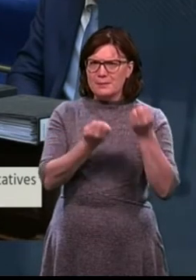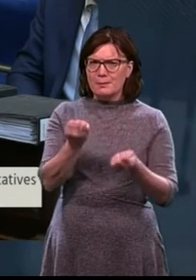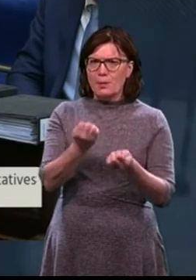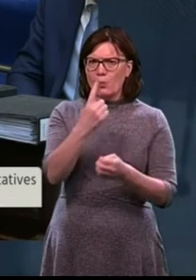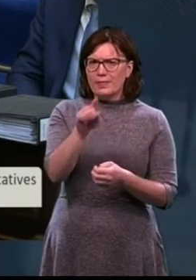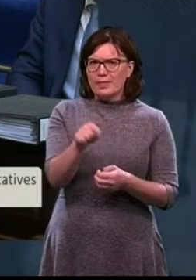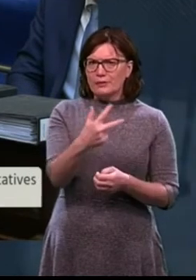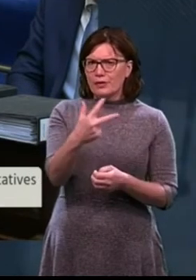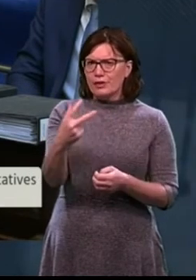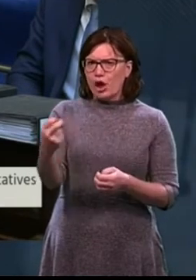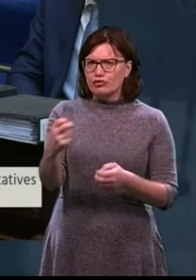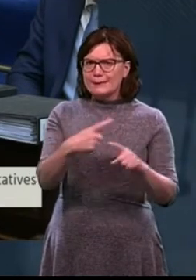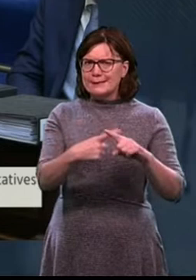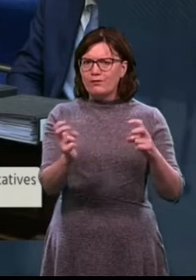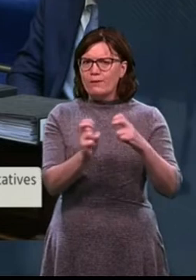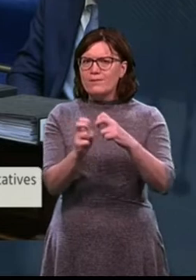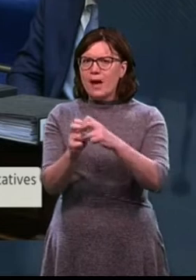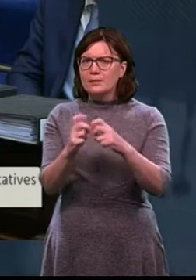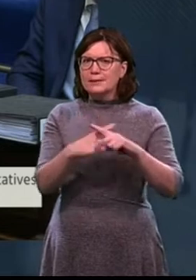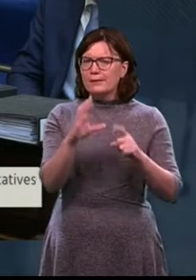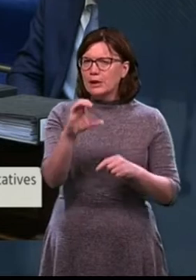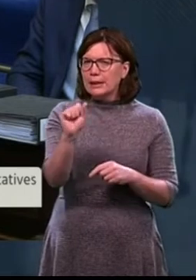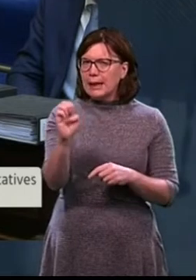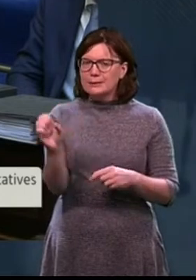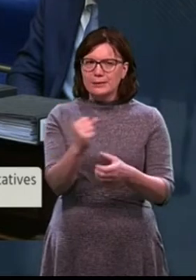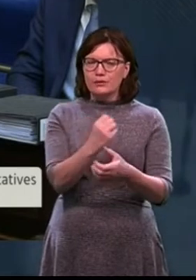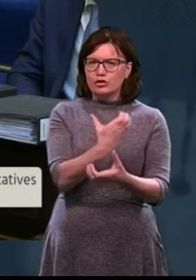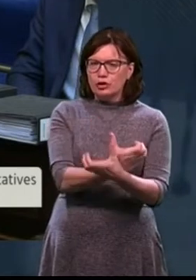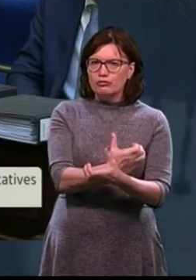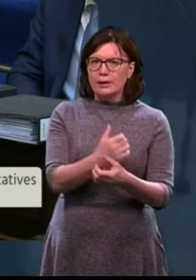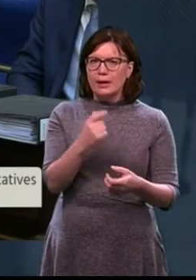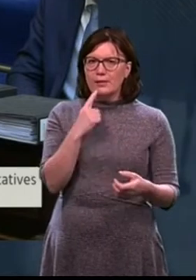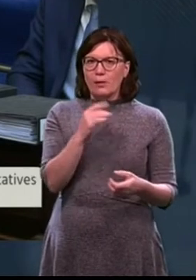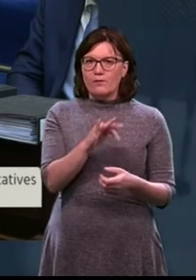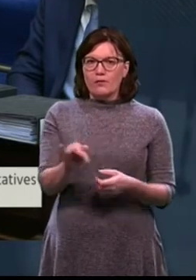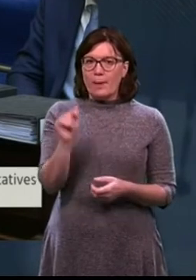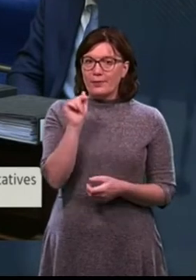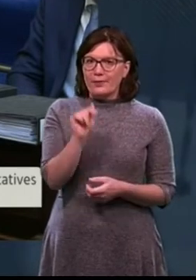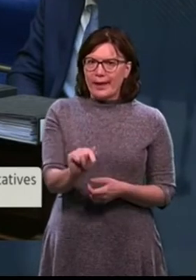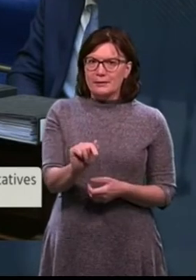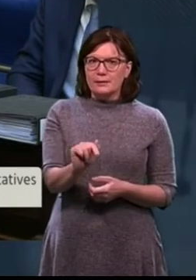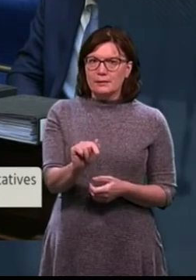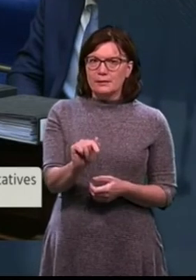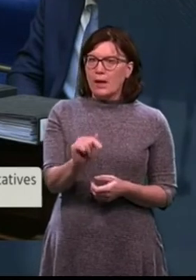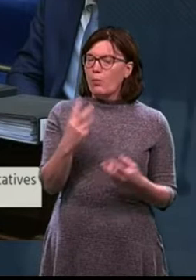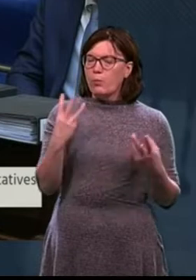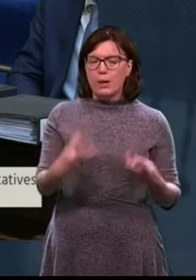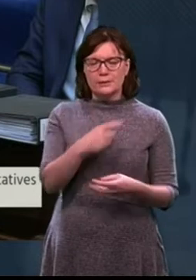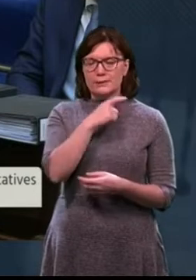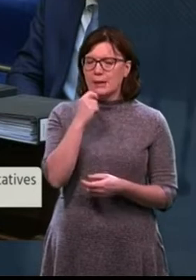and what I've outlined is what it comes in terms of the outcome of that. It's very important to say it's not the parents' fault.